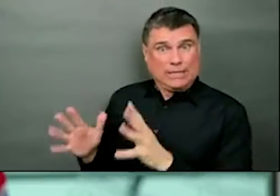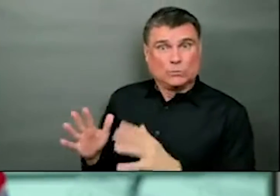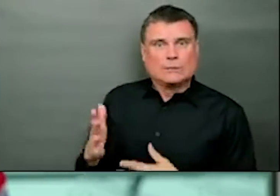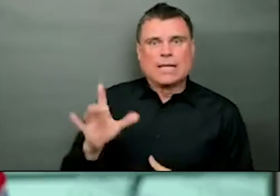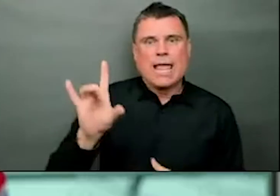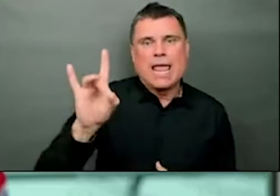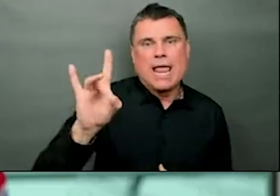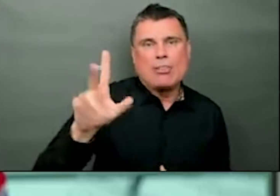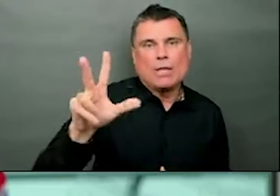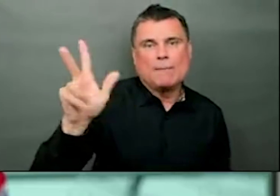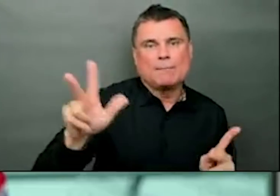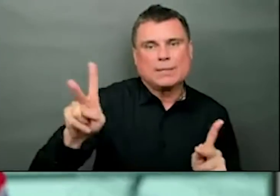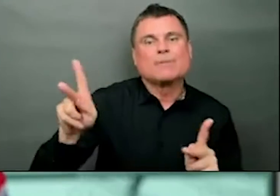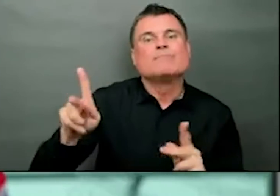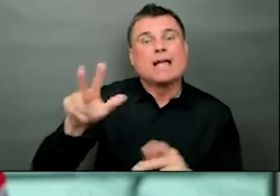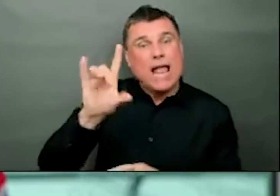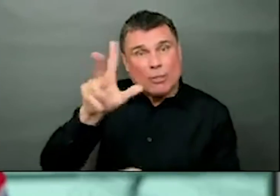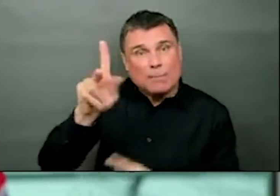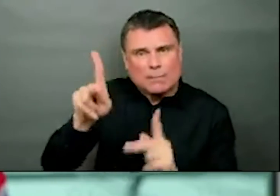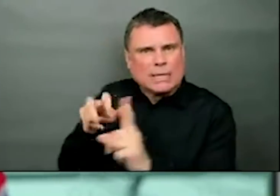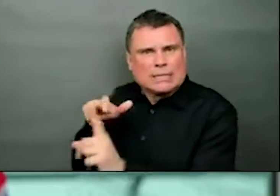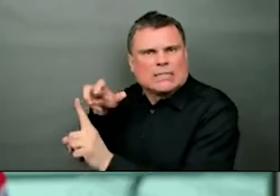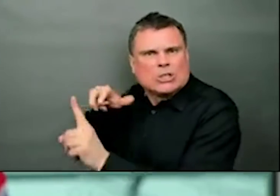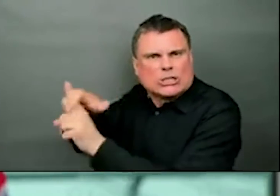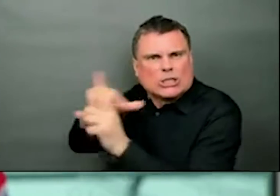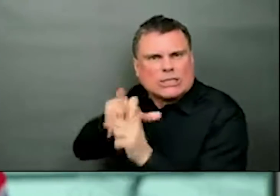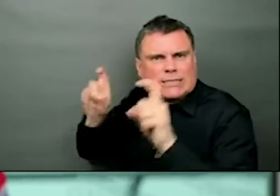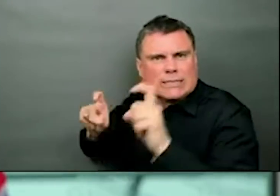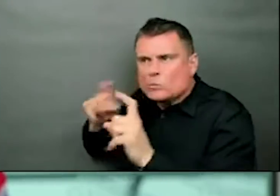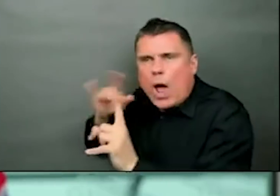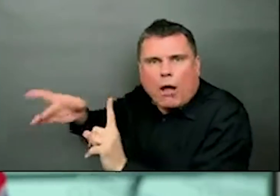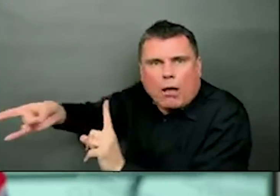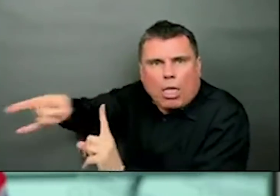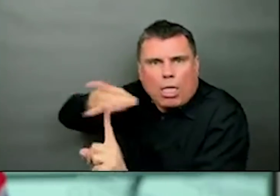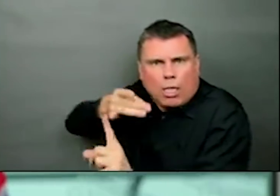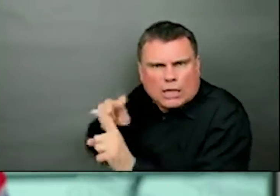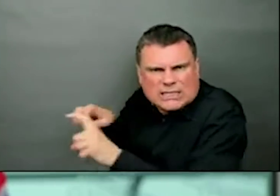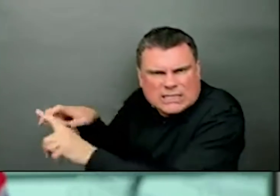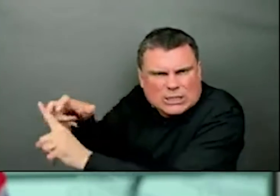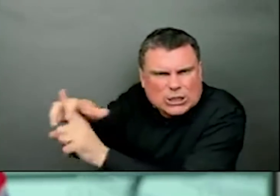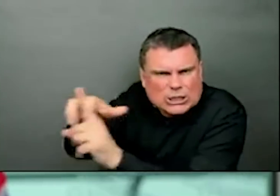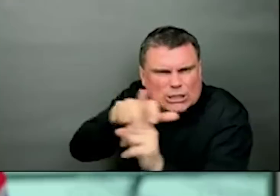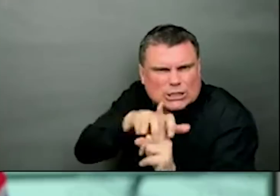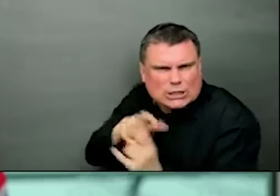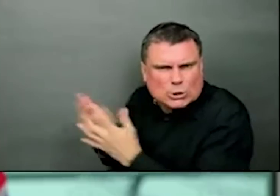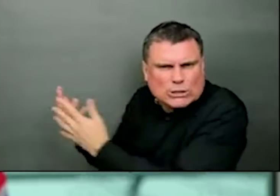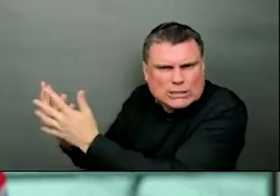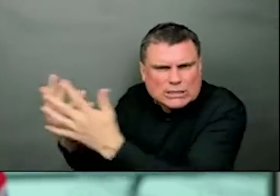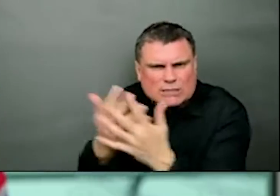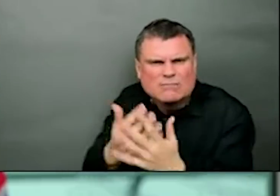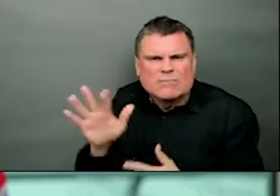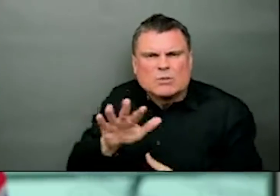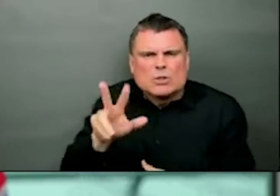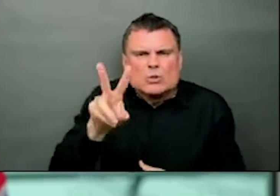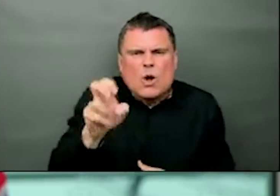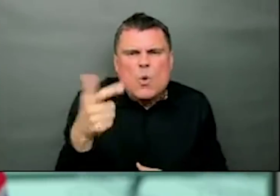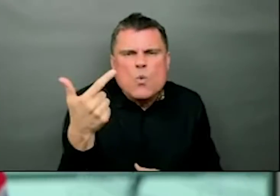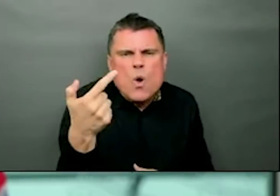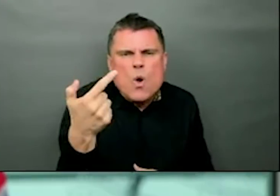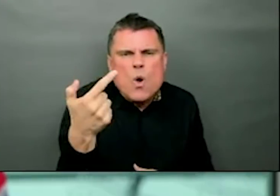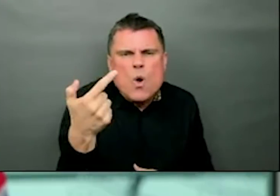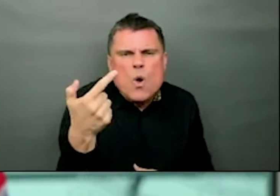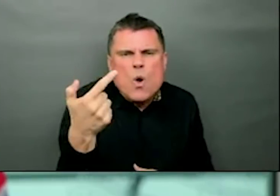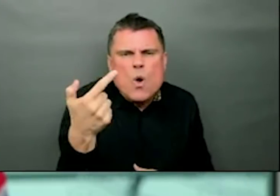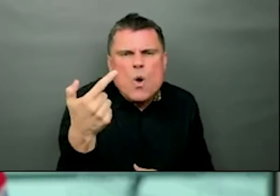who it would affect their management to know right away. And 201 people have had PCR tests. Of those,